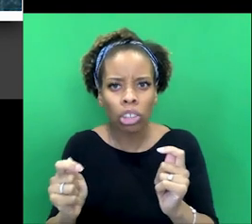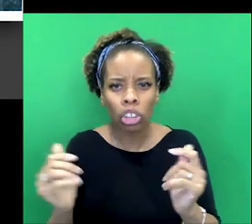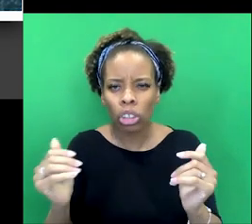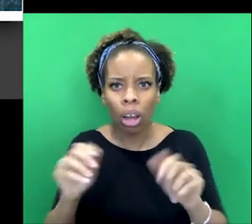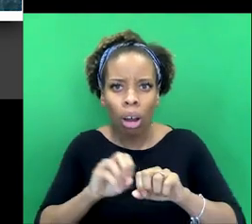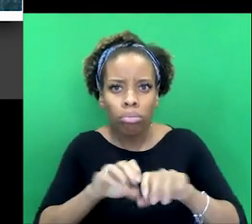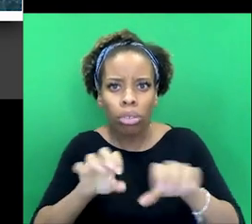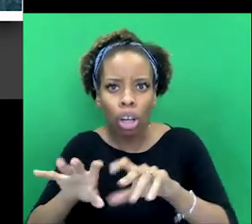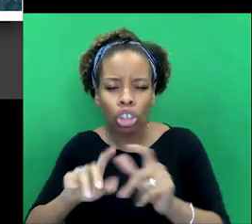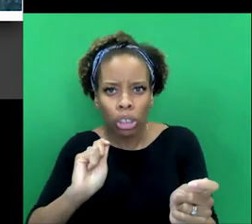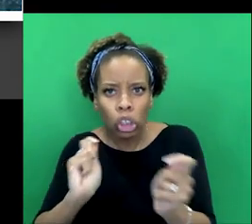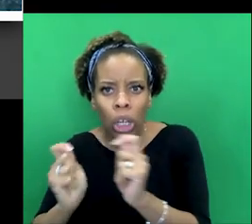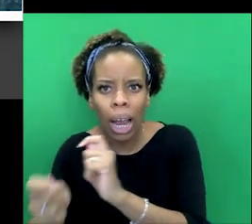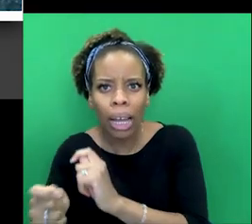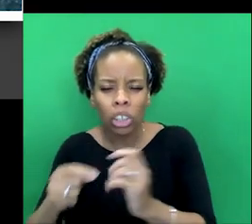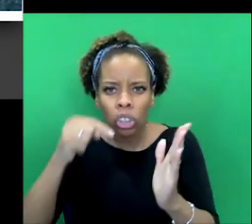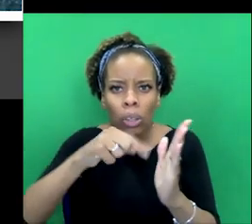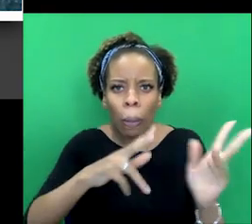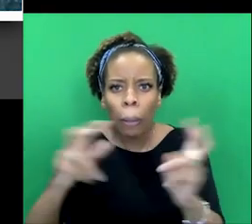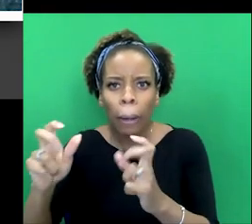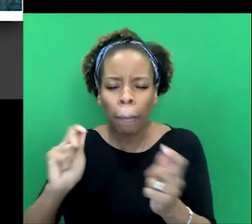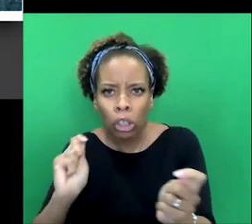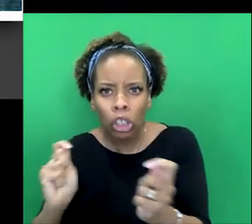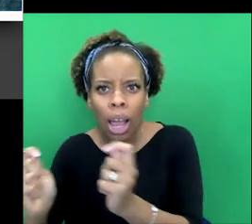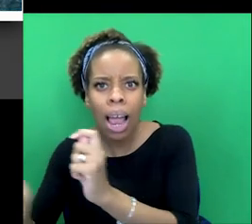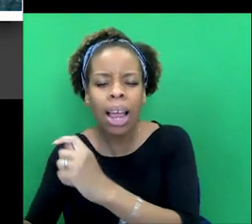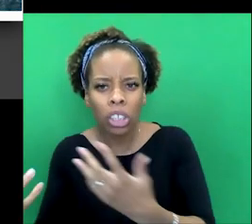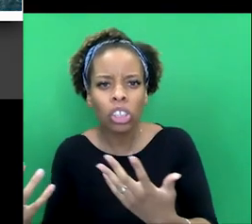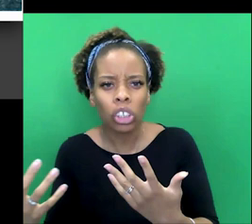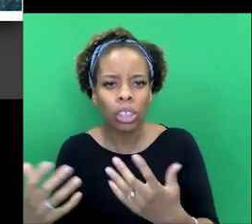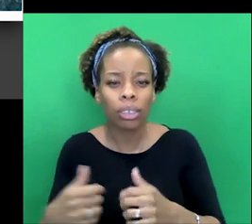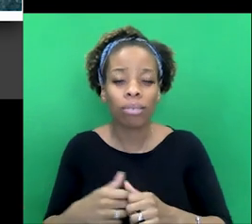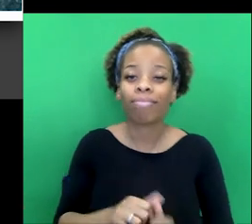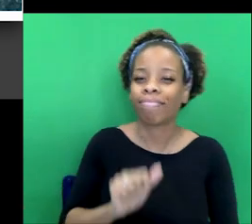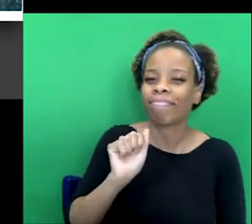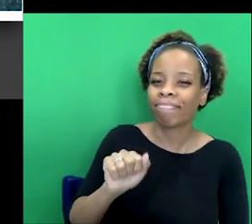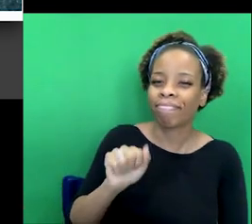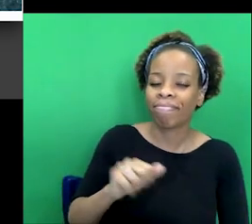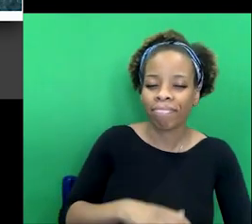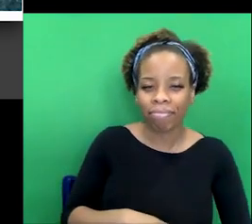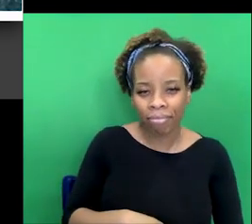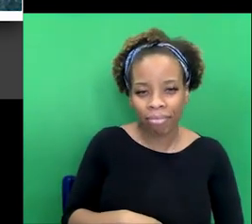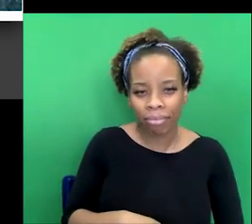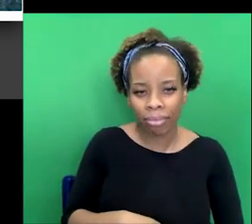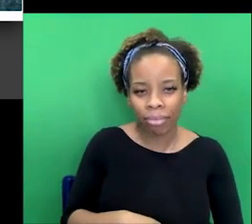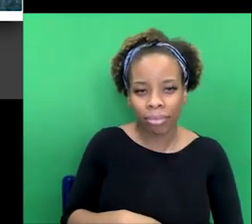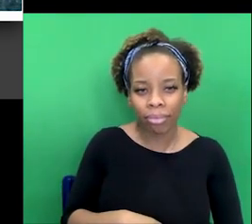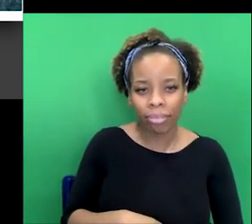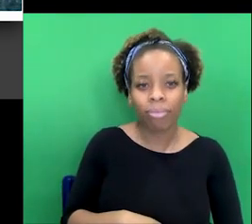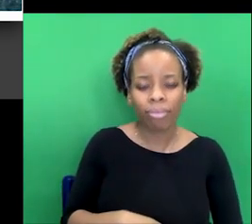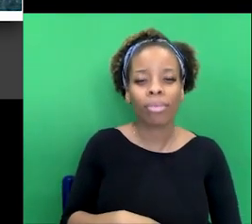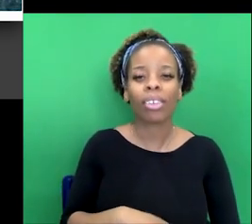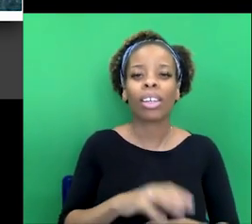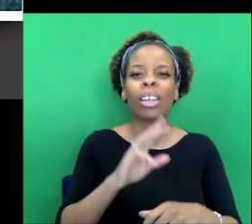production has changed. Claire, it's a, it's a transformed environment. It is, yeah. I would like you say that the triple-decker